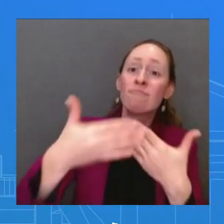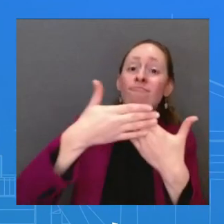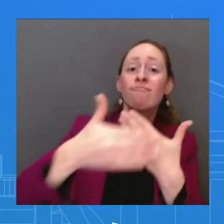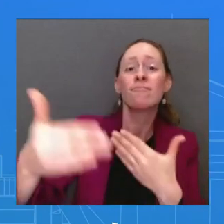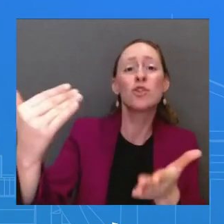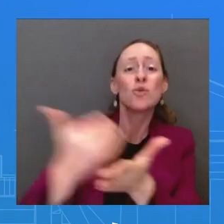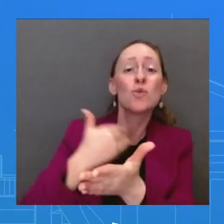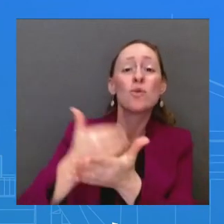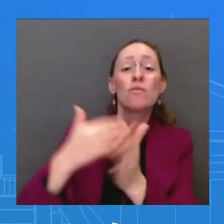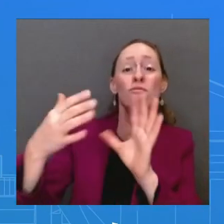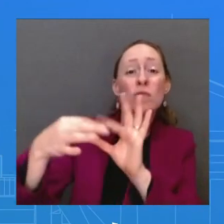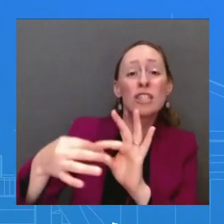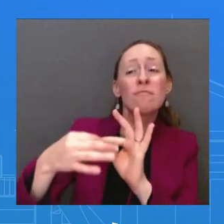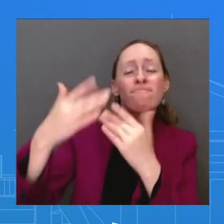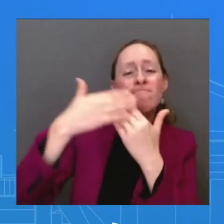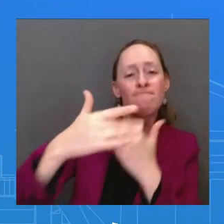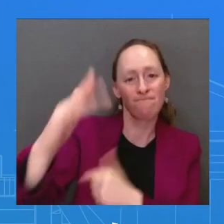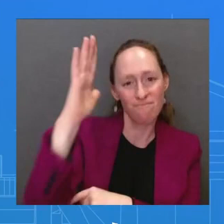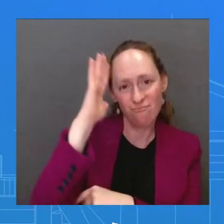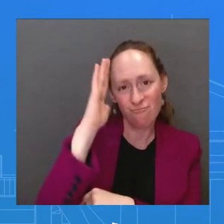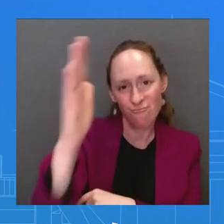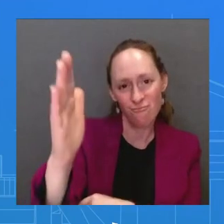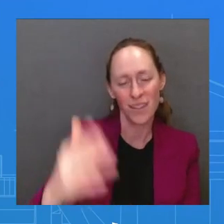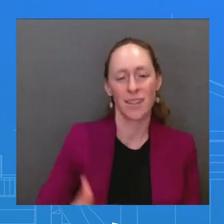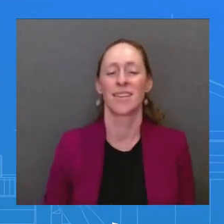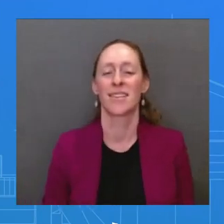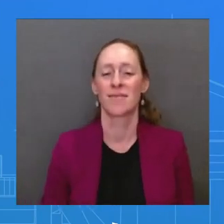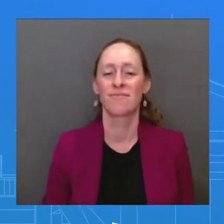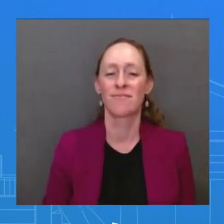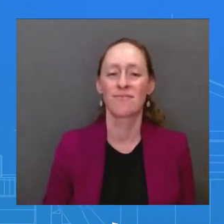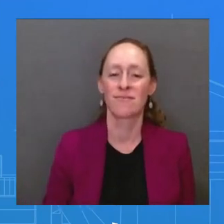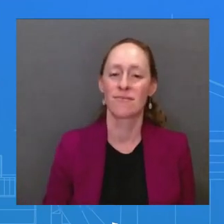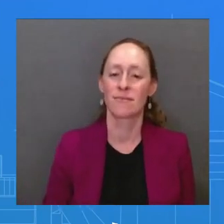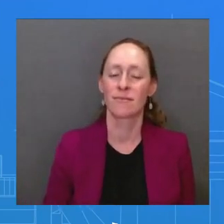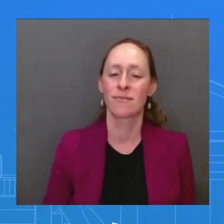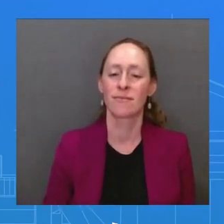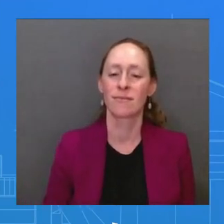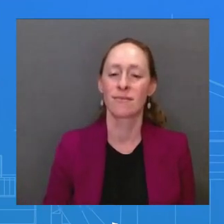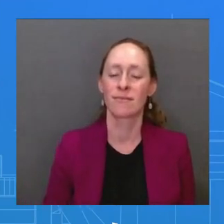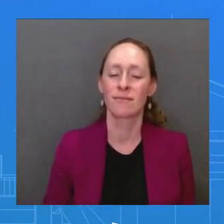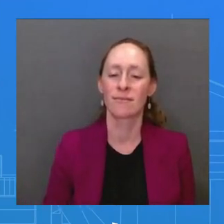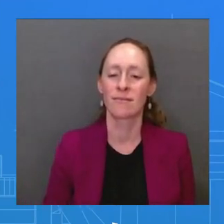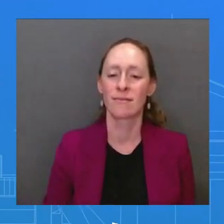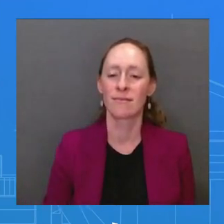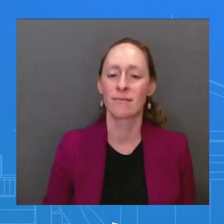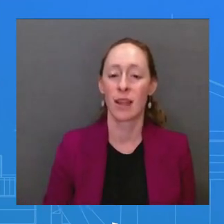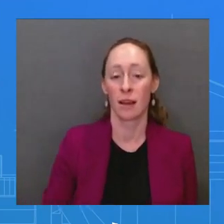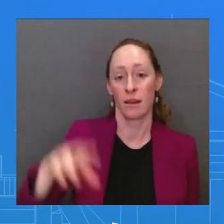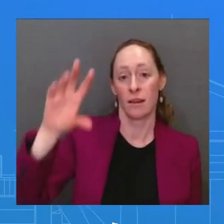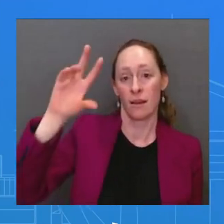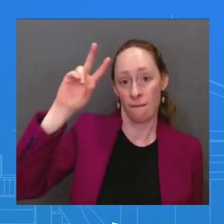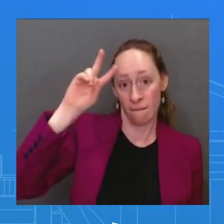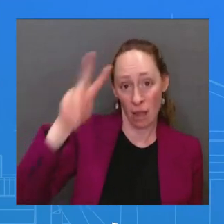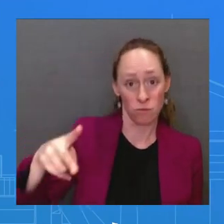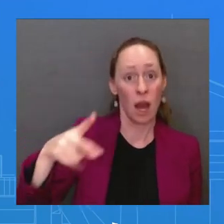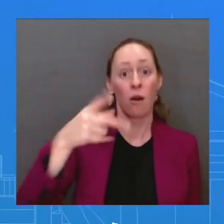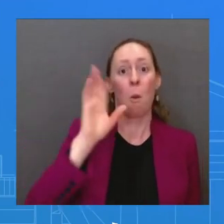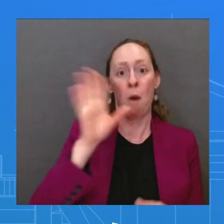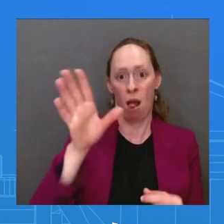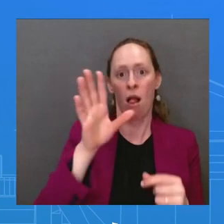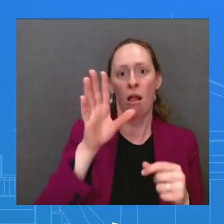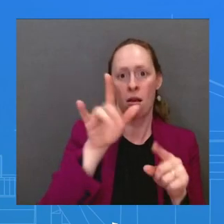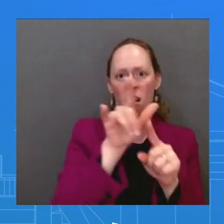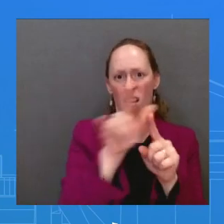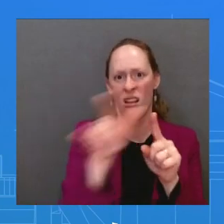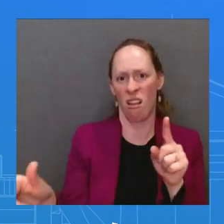speak – to Jakarta, Indonesia to attend the U.S.-ASEAN Summit and the East Asia summit, and to engage with leaders from across the